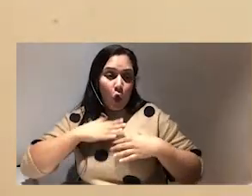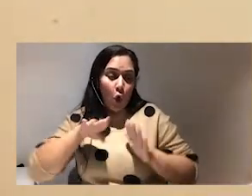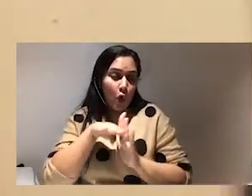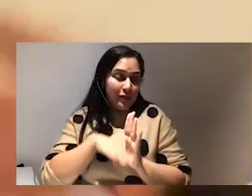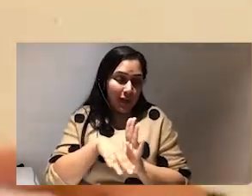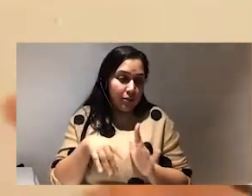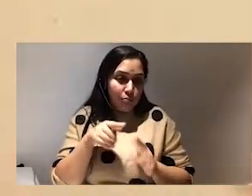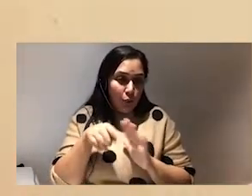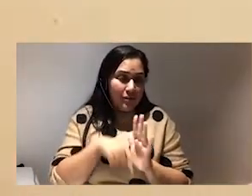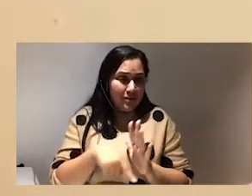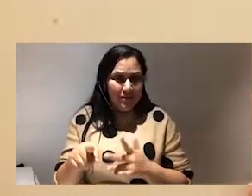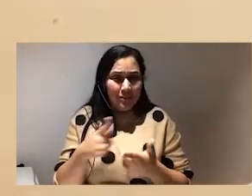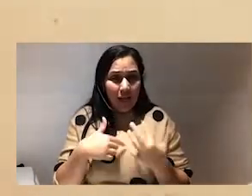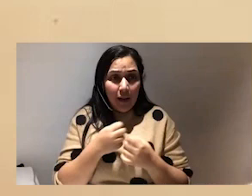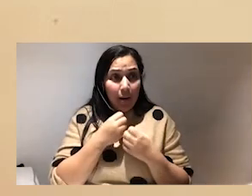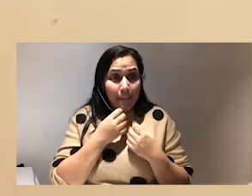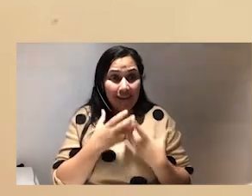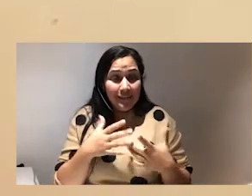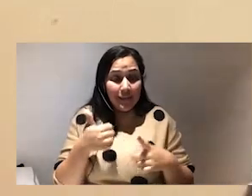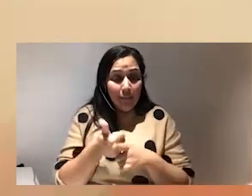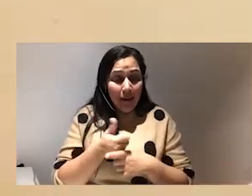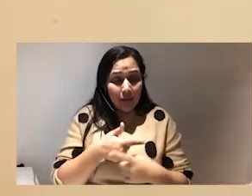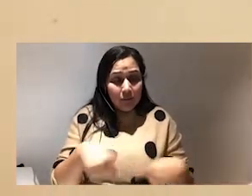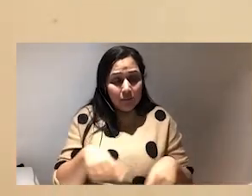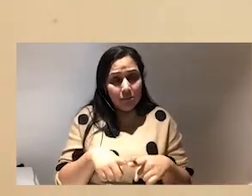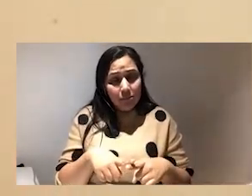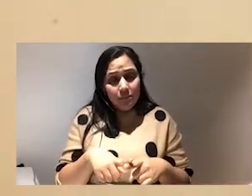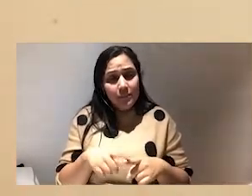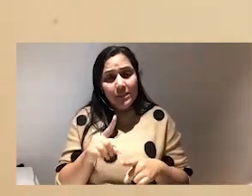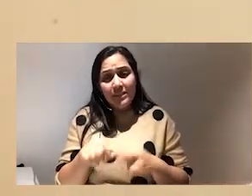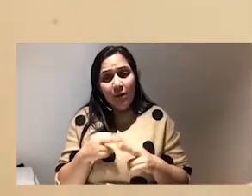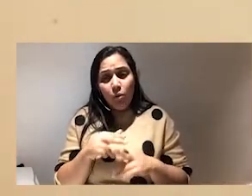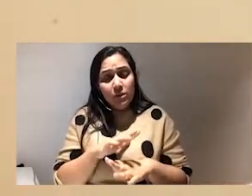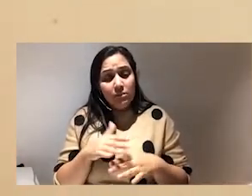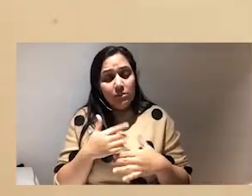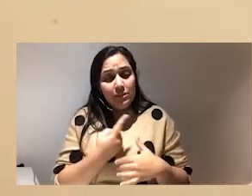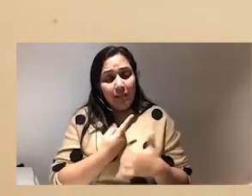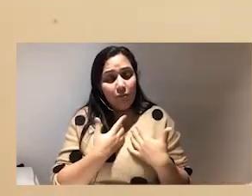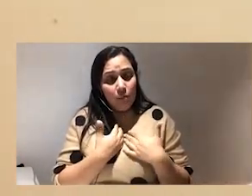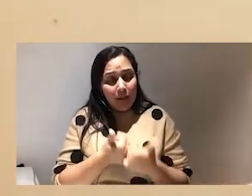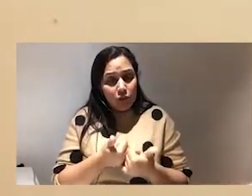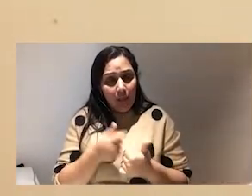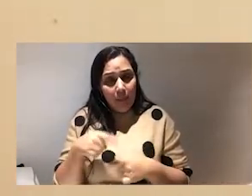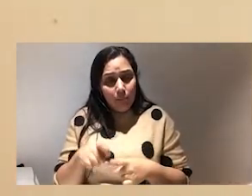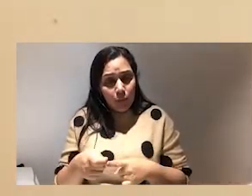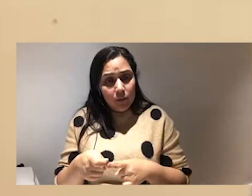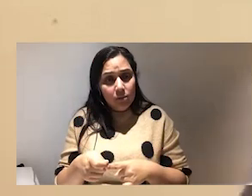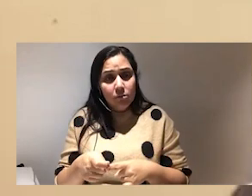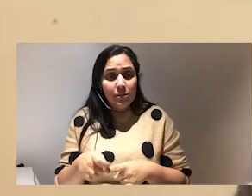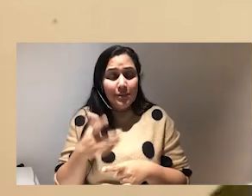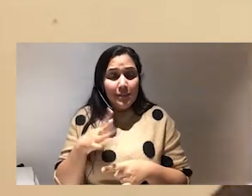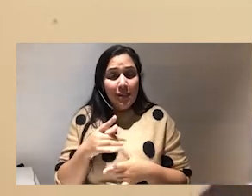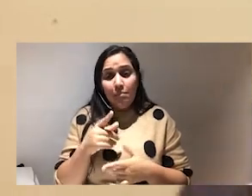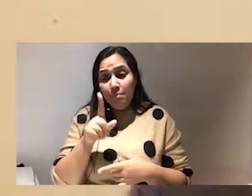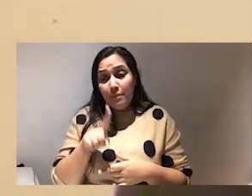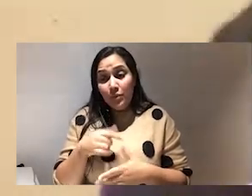glitch has done and had an amazing impact and wouldn't have happened if I wasn't somewhat self-compassionate at that point and I think it's in people's lack of self